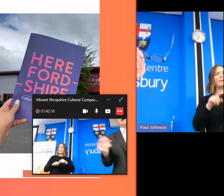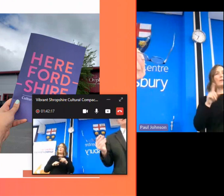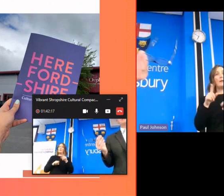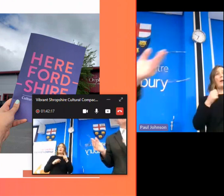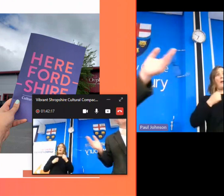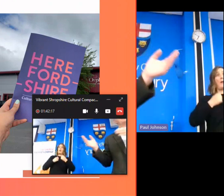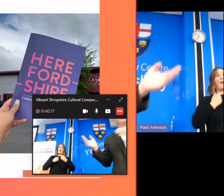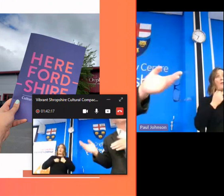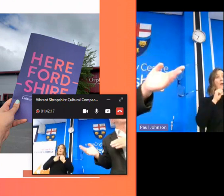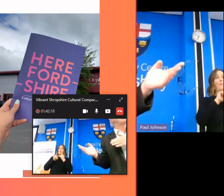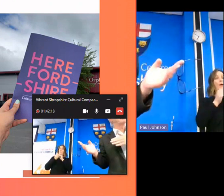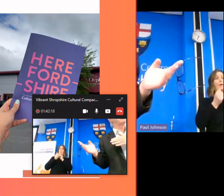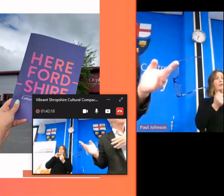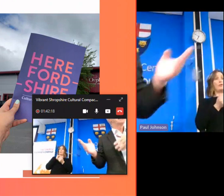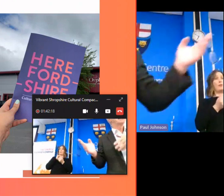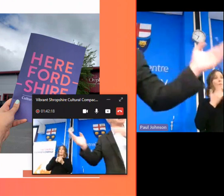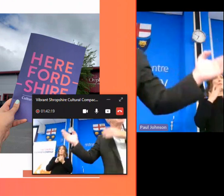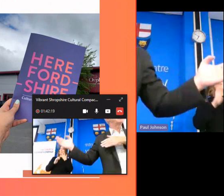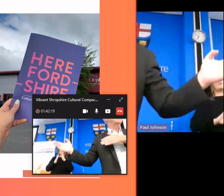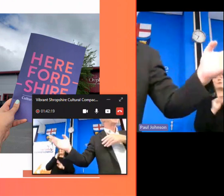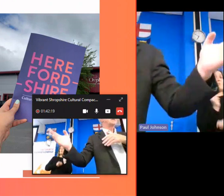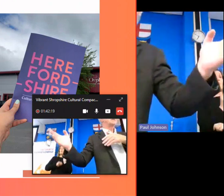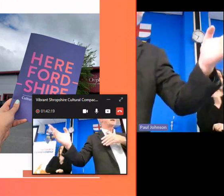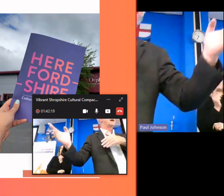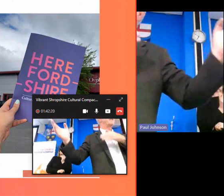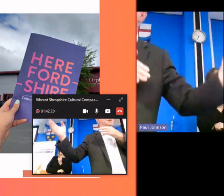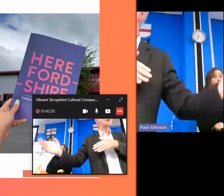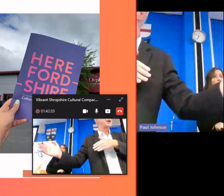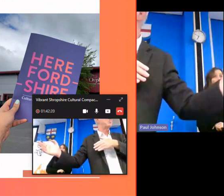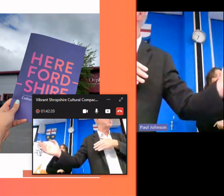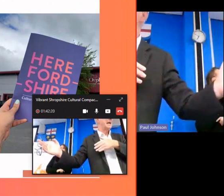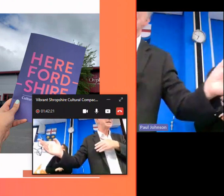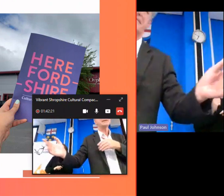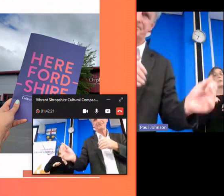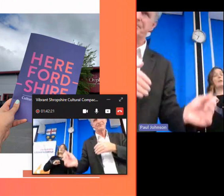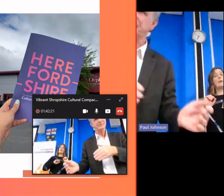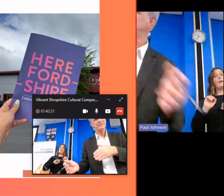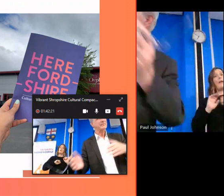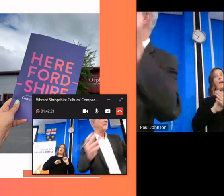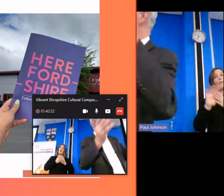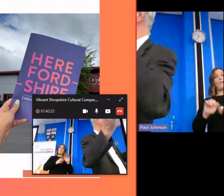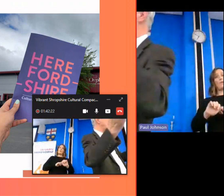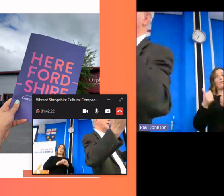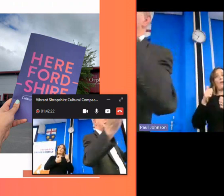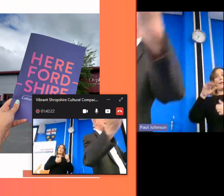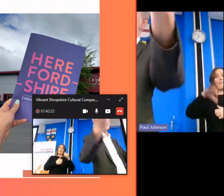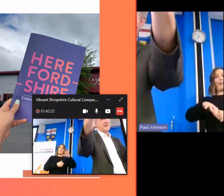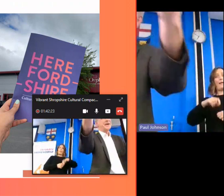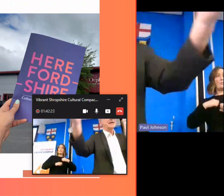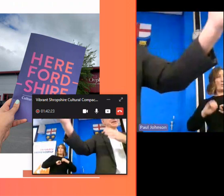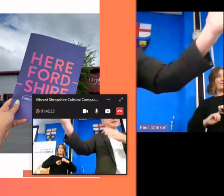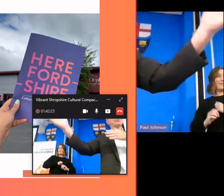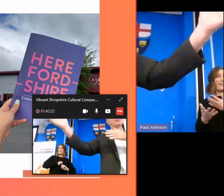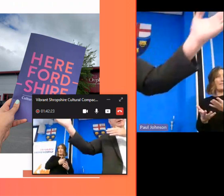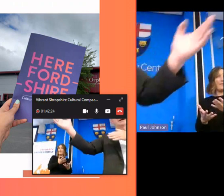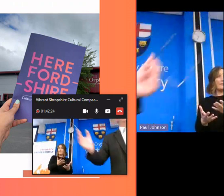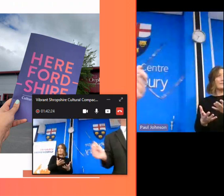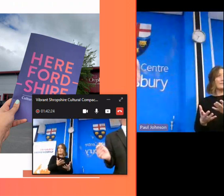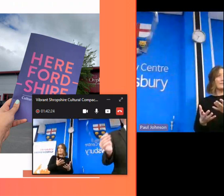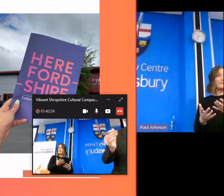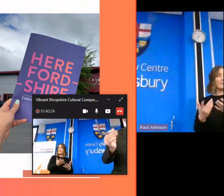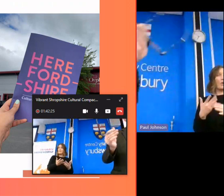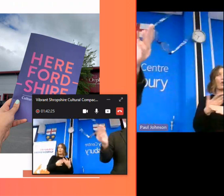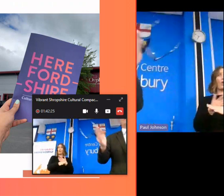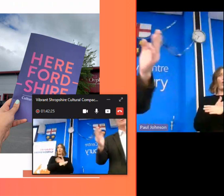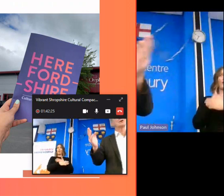has experience of doing both so we delivered uh herefordshire's great place i think we were close in the early days we were